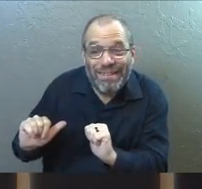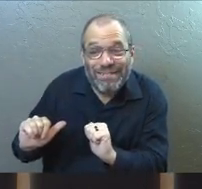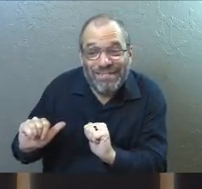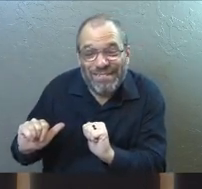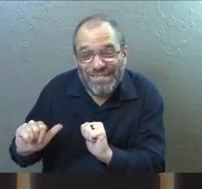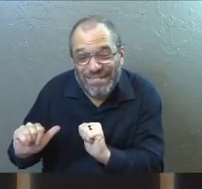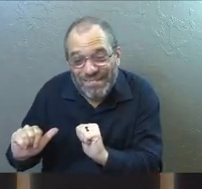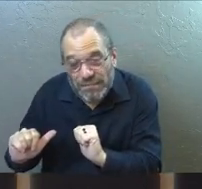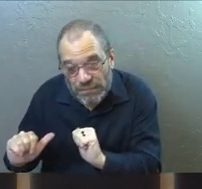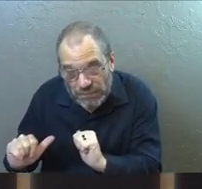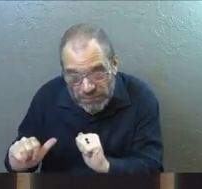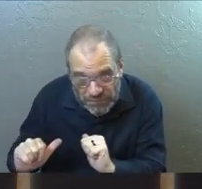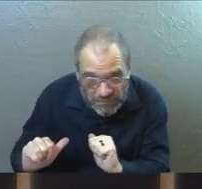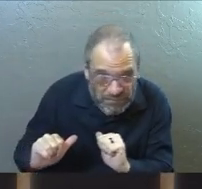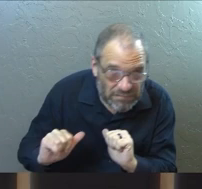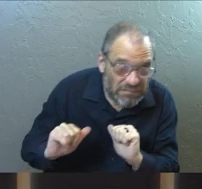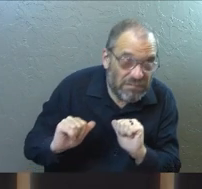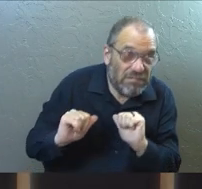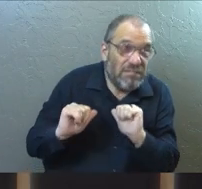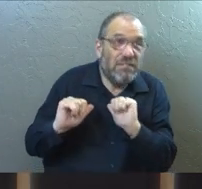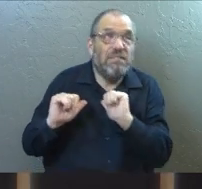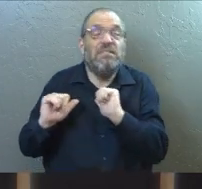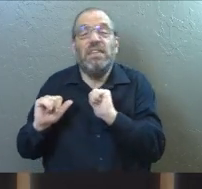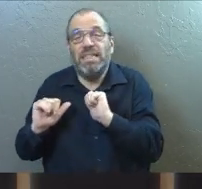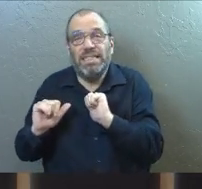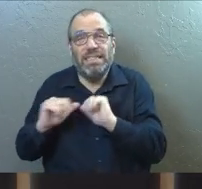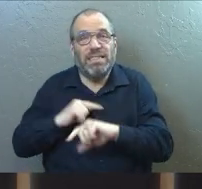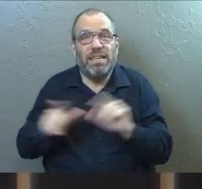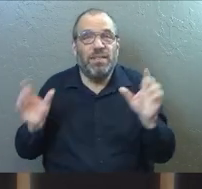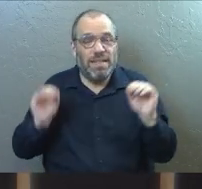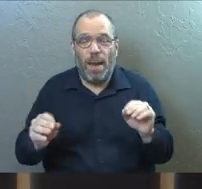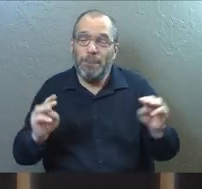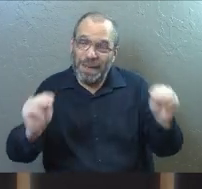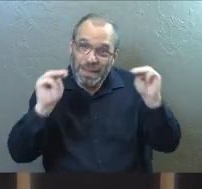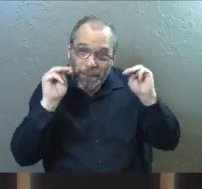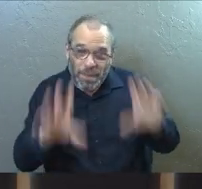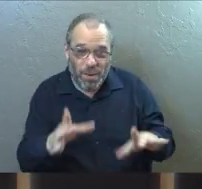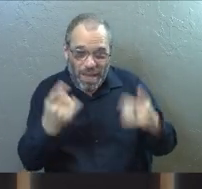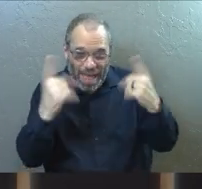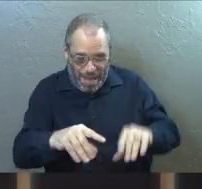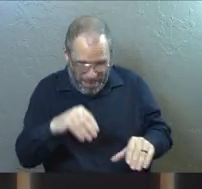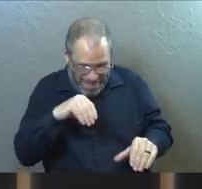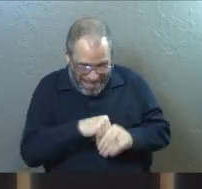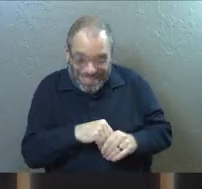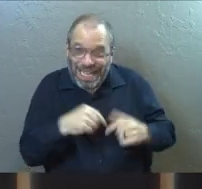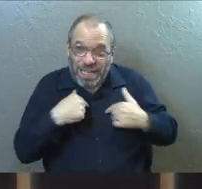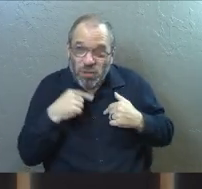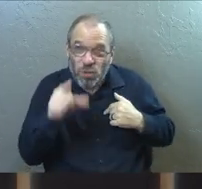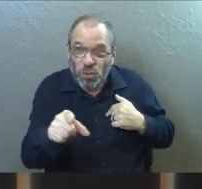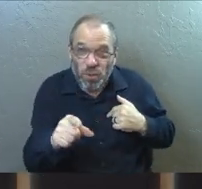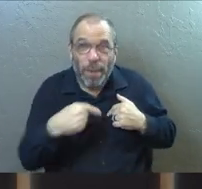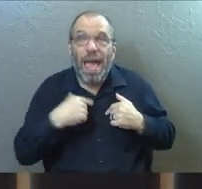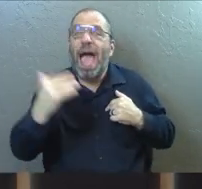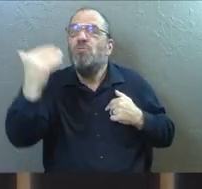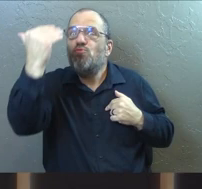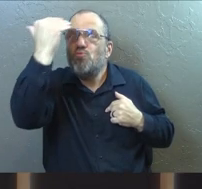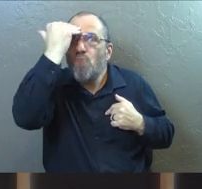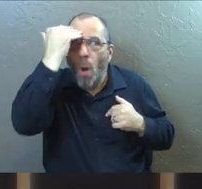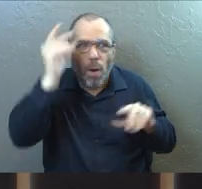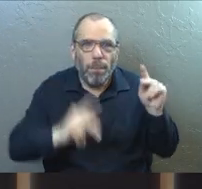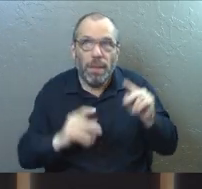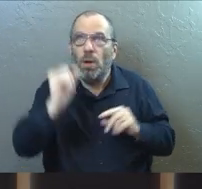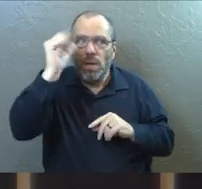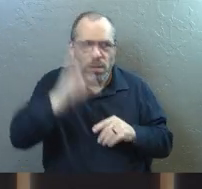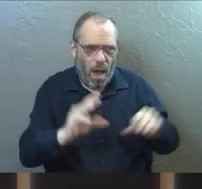I'm just not different. guys, it's a miracle that has to happen inside of you. And you know people who